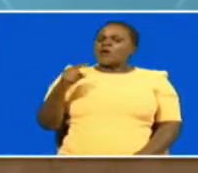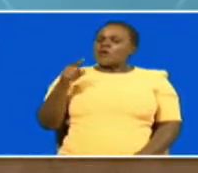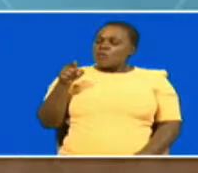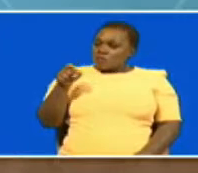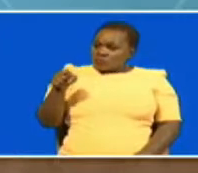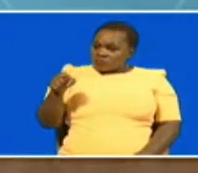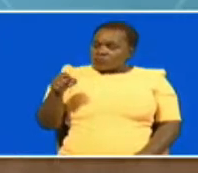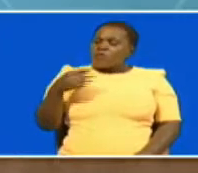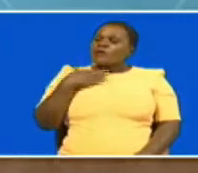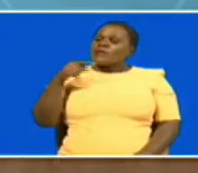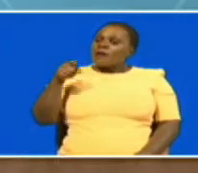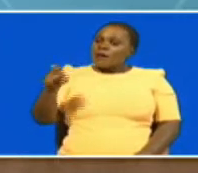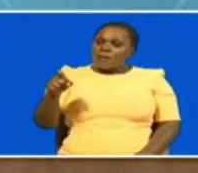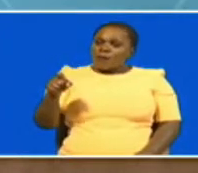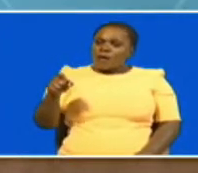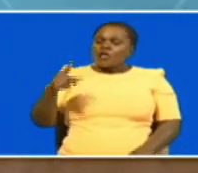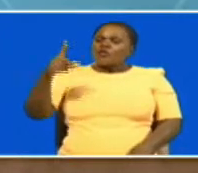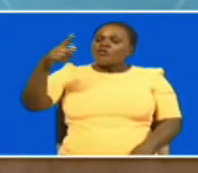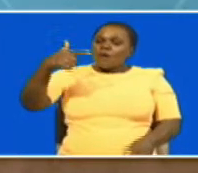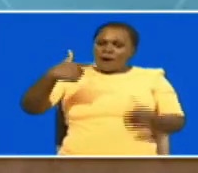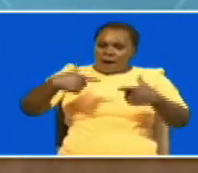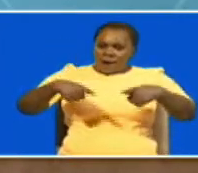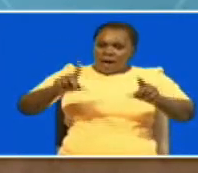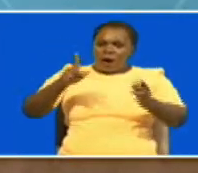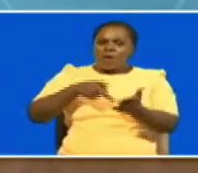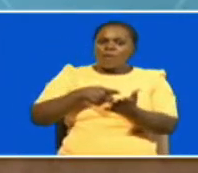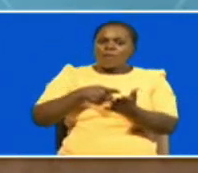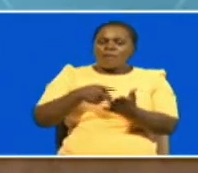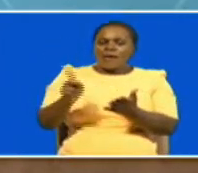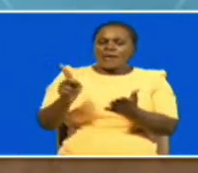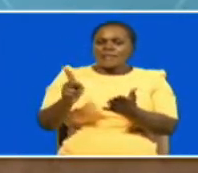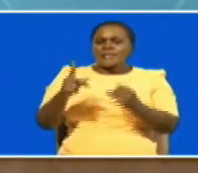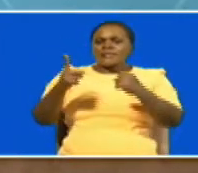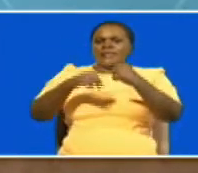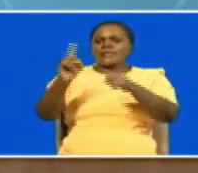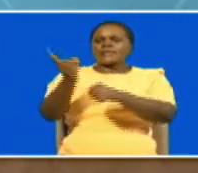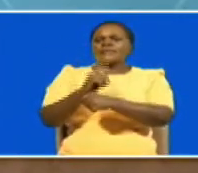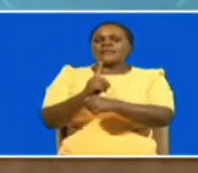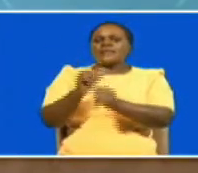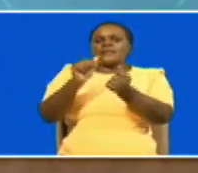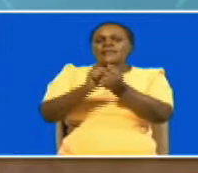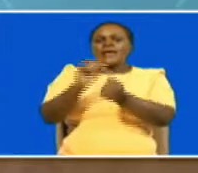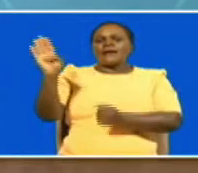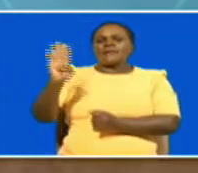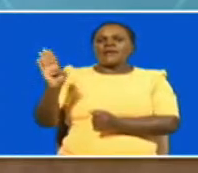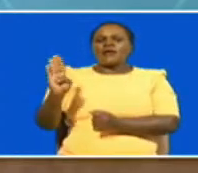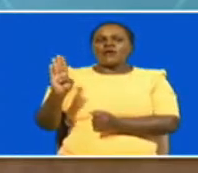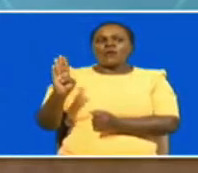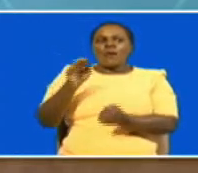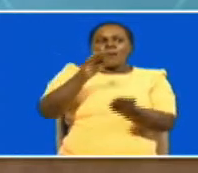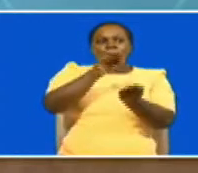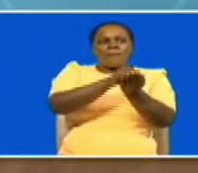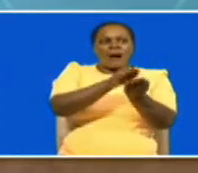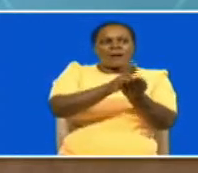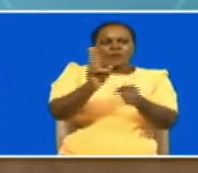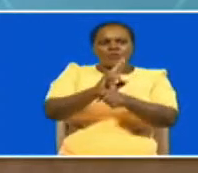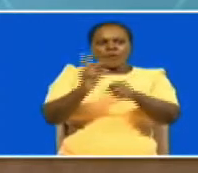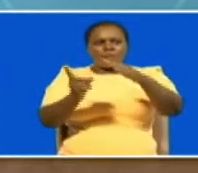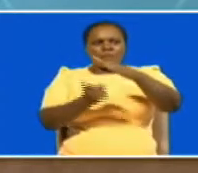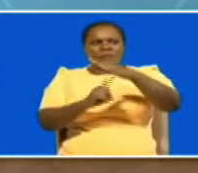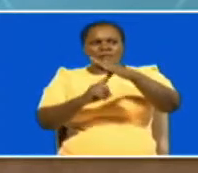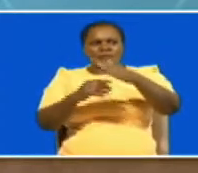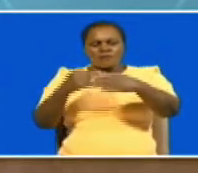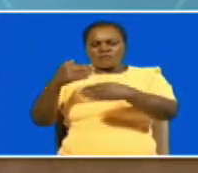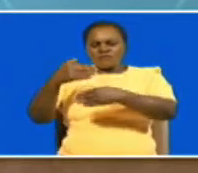allegedly wanted her to authorize the payments in 26 minutes she says 10 billion shillings from those funds was to go to the ministry of